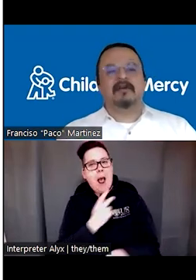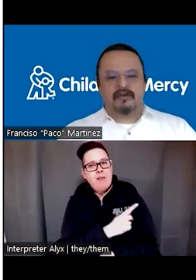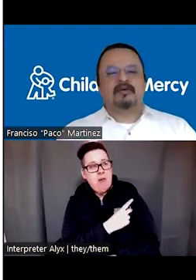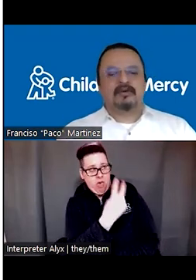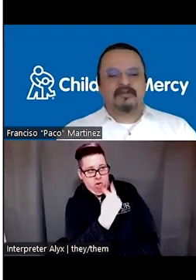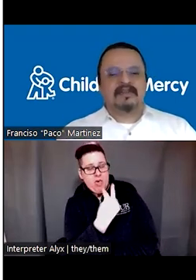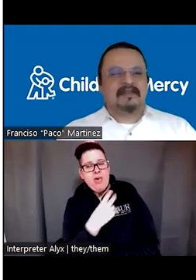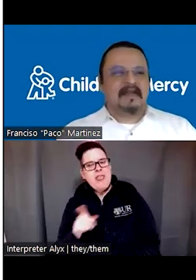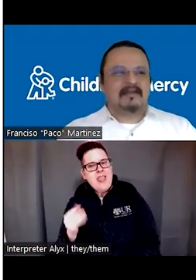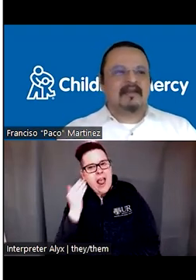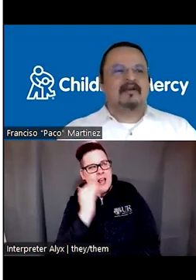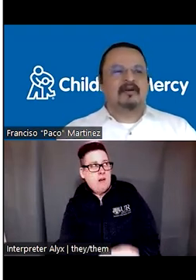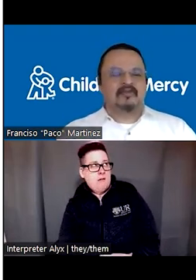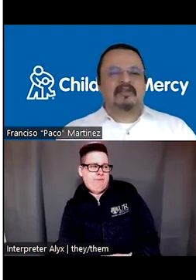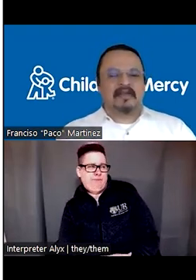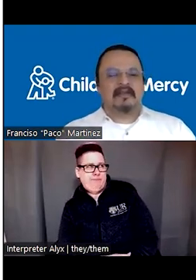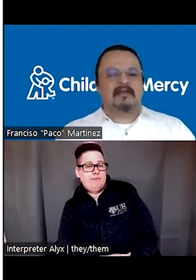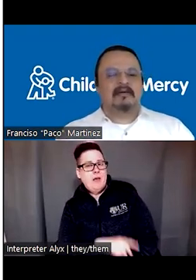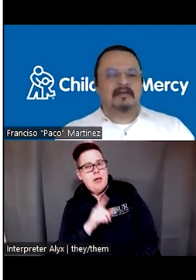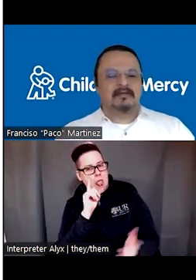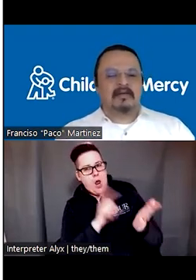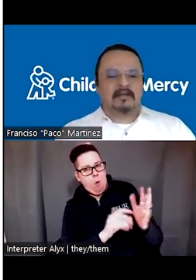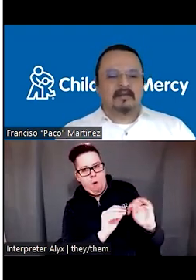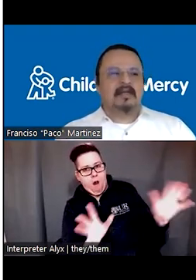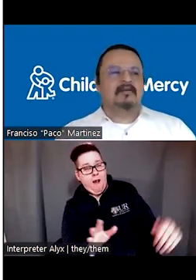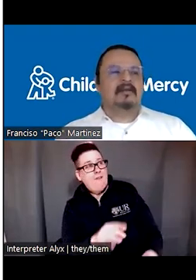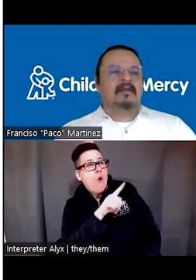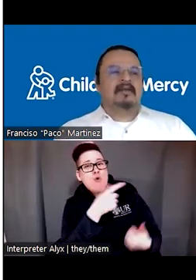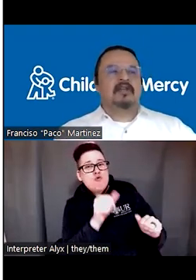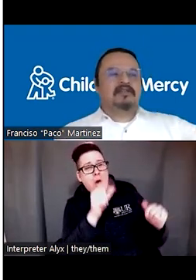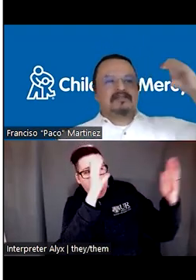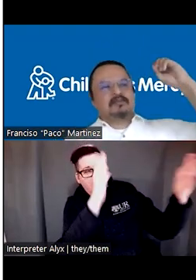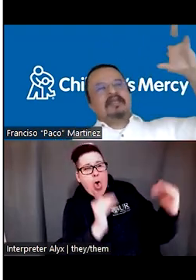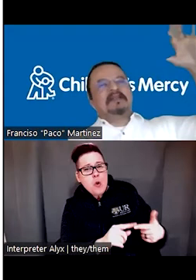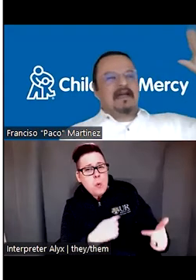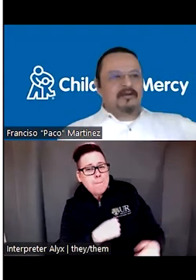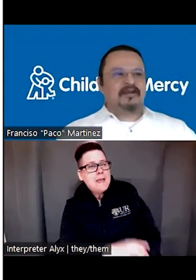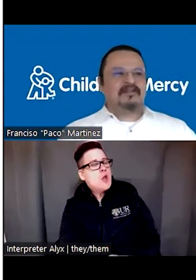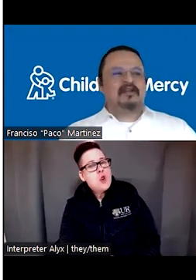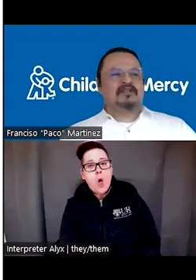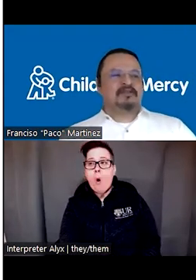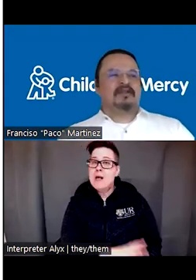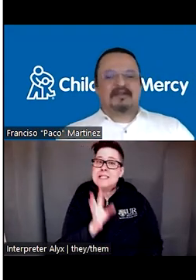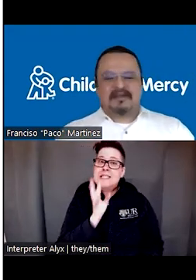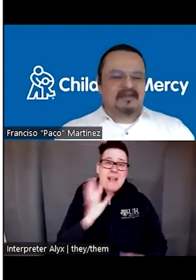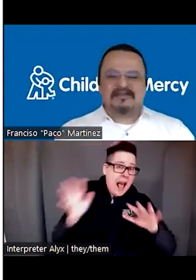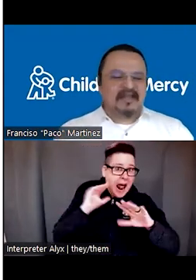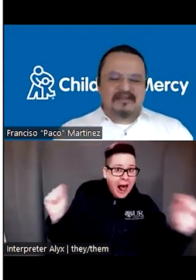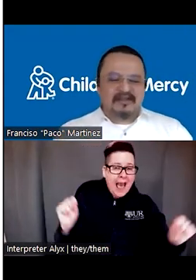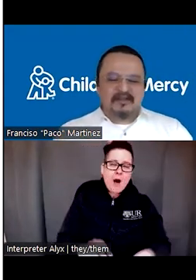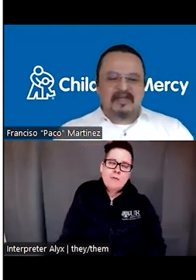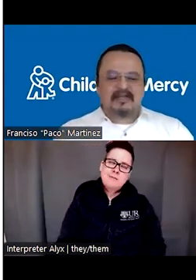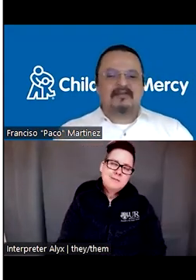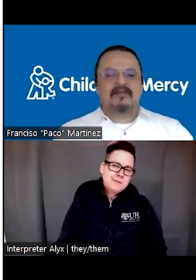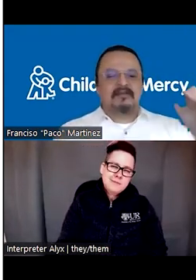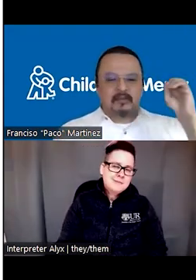is going to understand that. They are going to see that like, oh, you're trying to numb it down. It's not speaking louder. It's not, it's not,